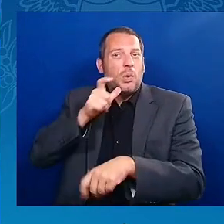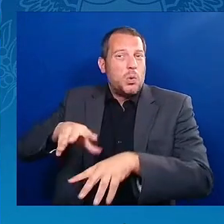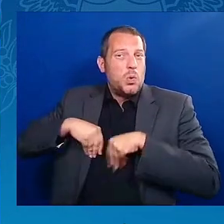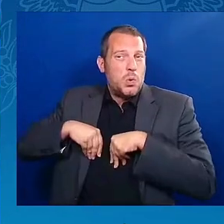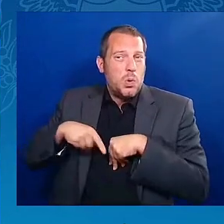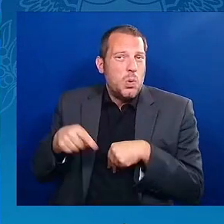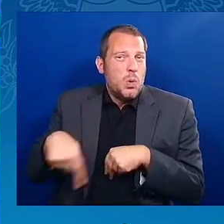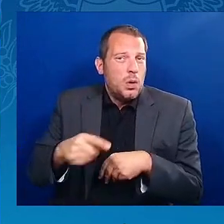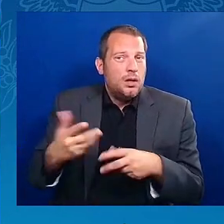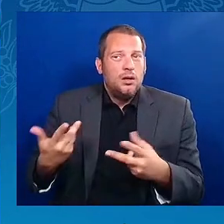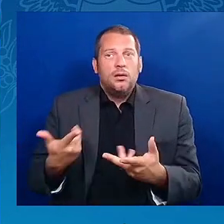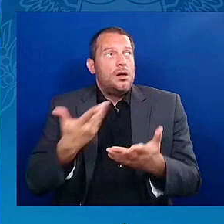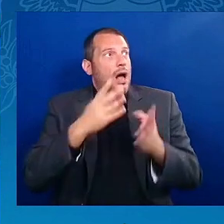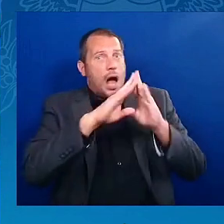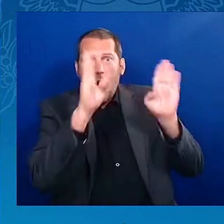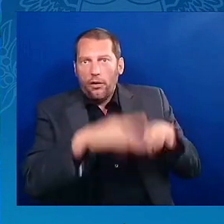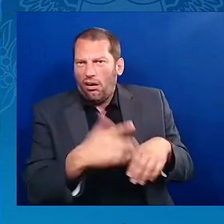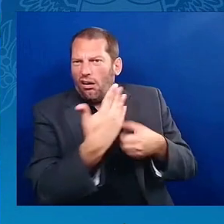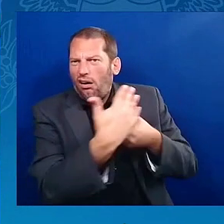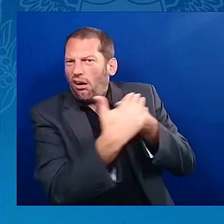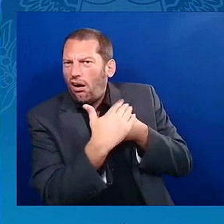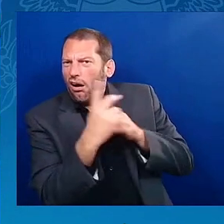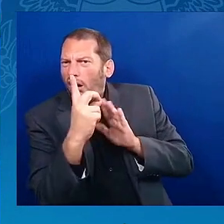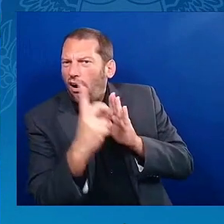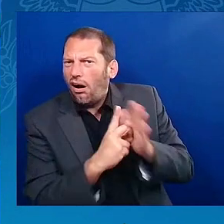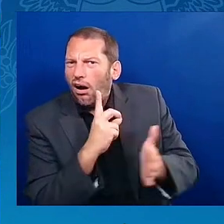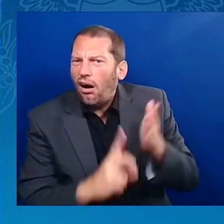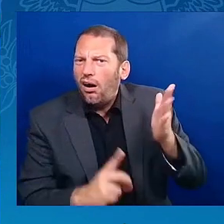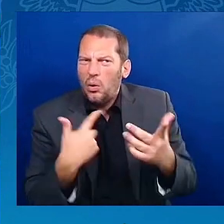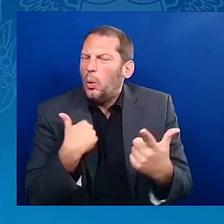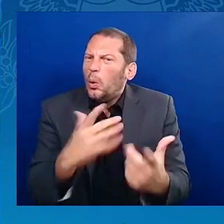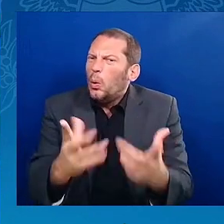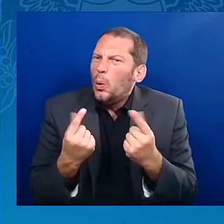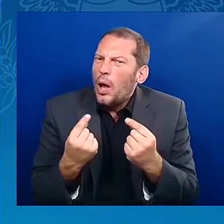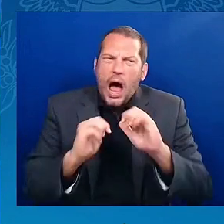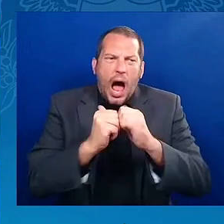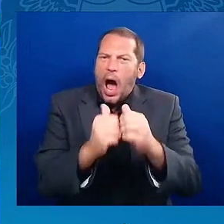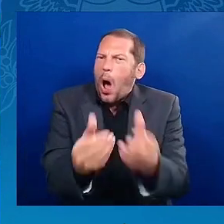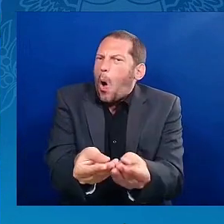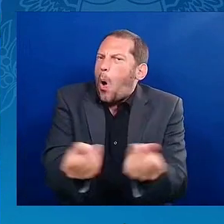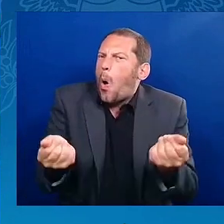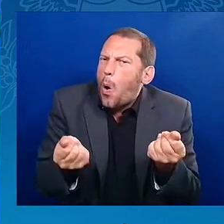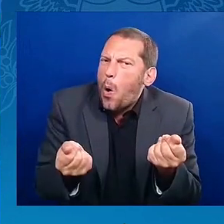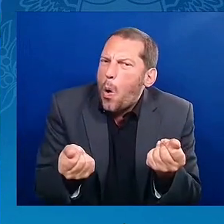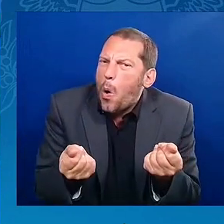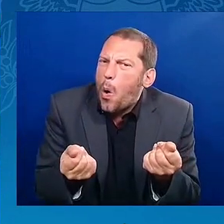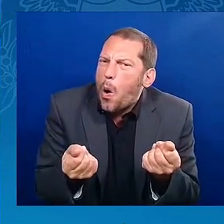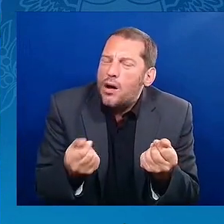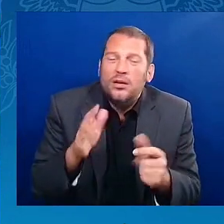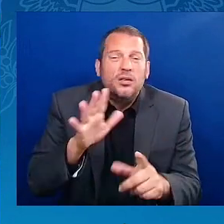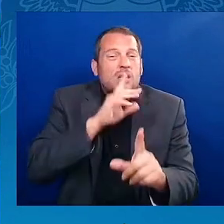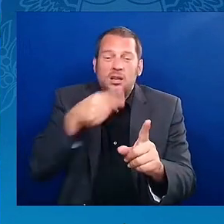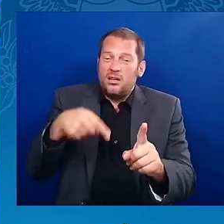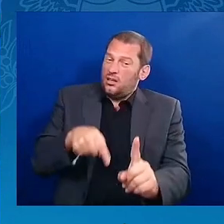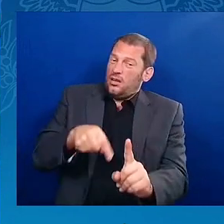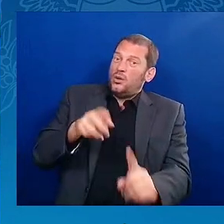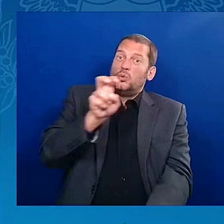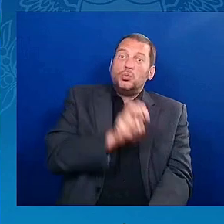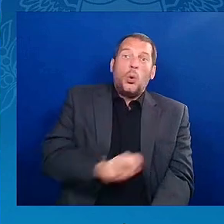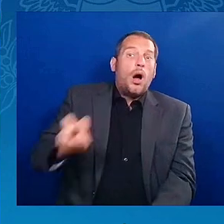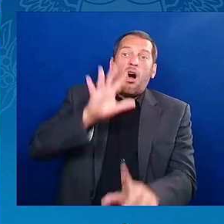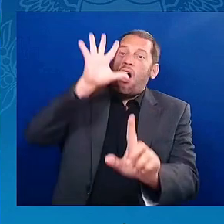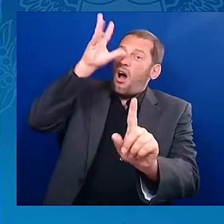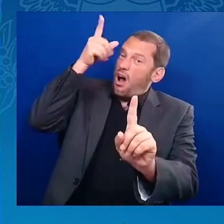address those issues. And really, the essence of this tour is born out of a belief that